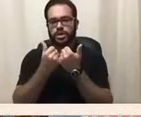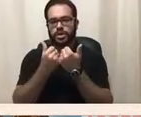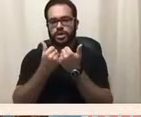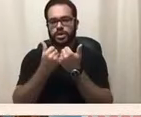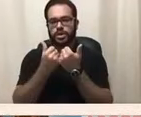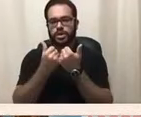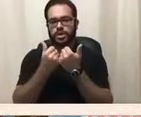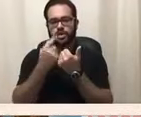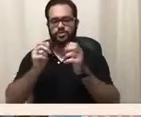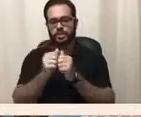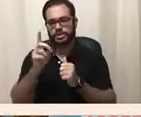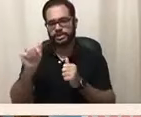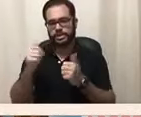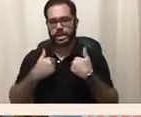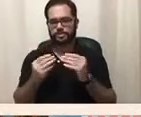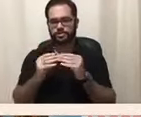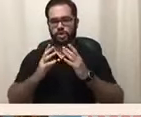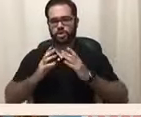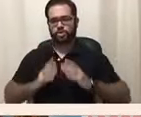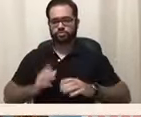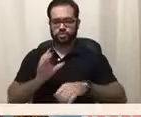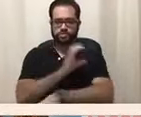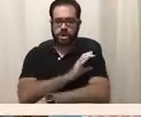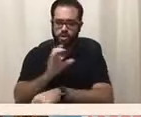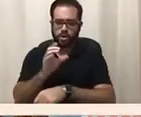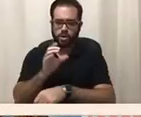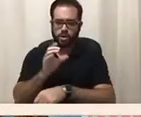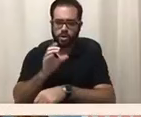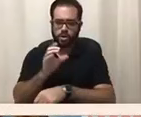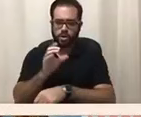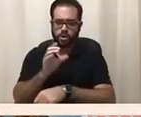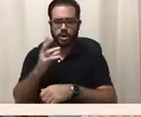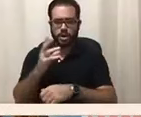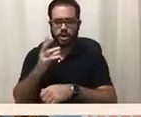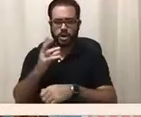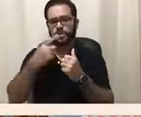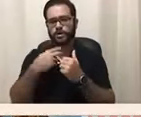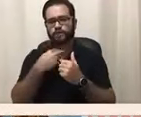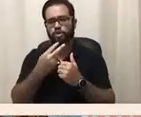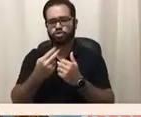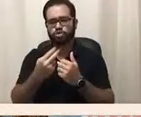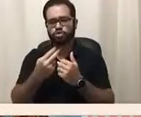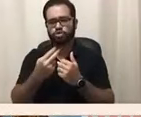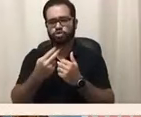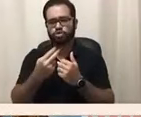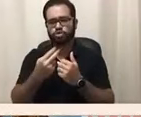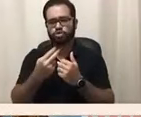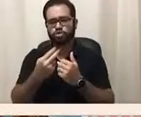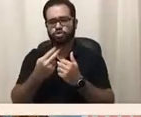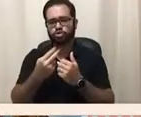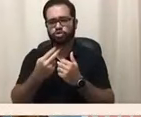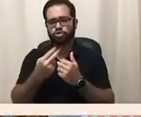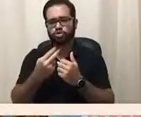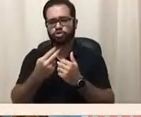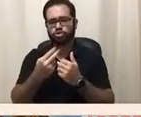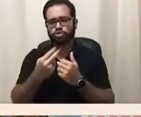public voice with the creation of the American Association with People with Disabilities.